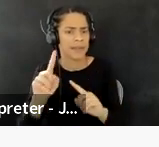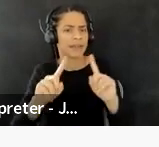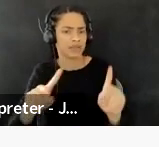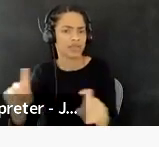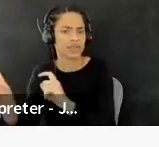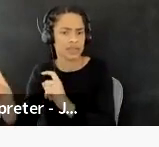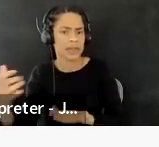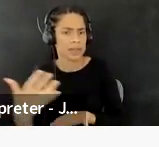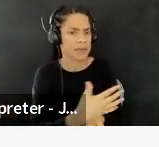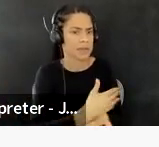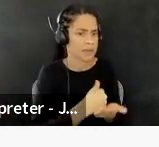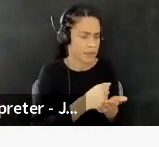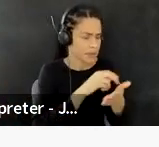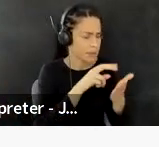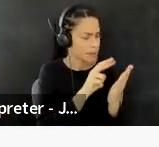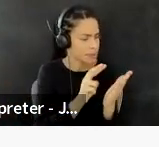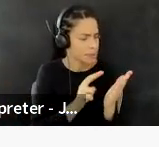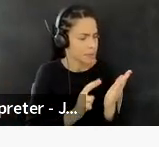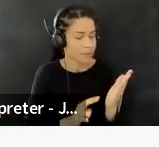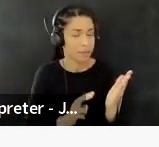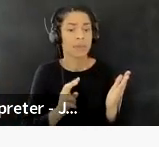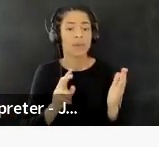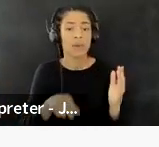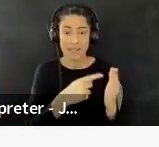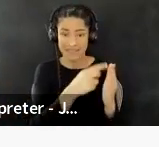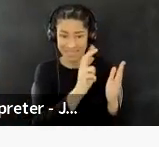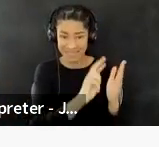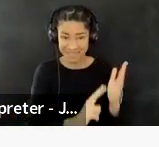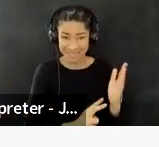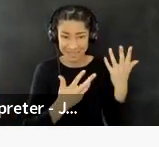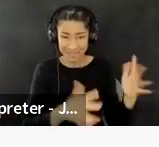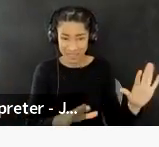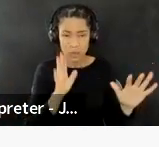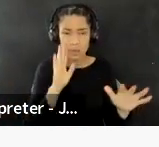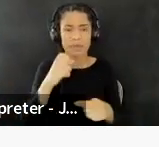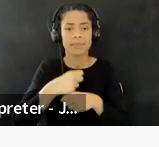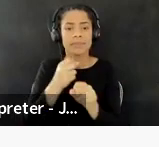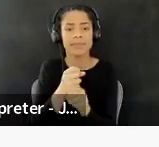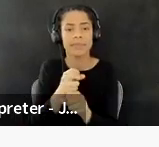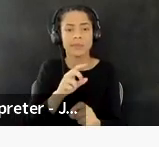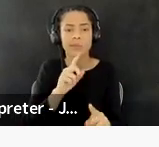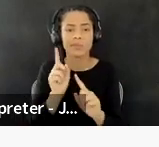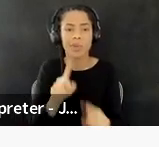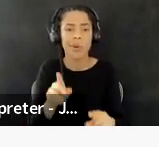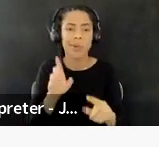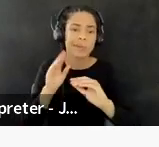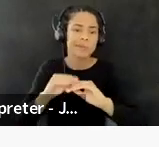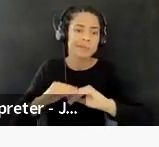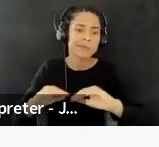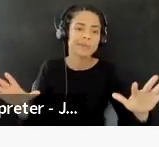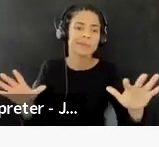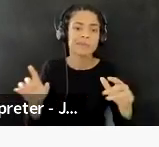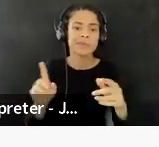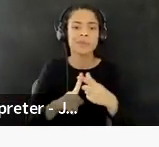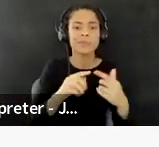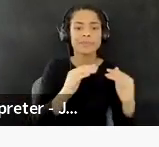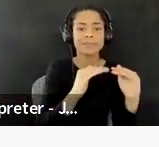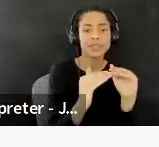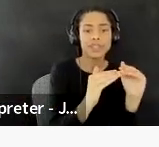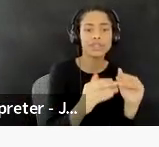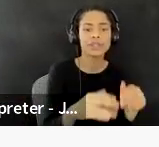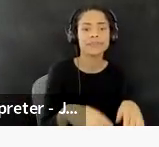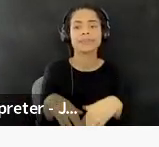developing a report that we will share out with our colleagues, with other presenting organizations, um,